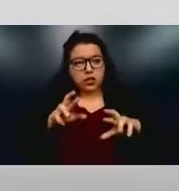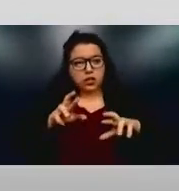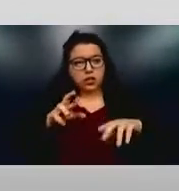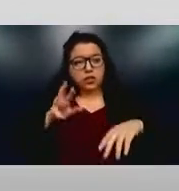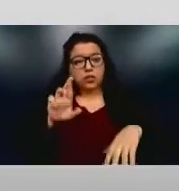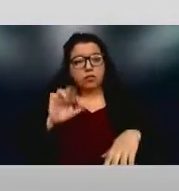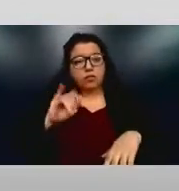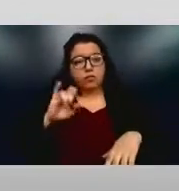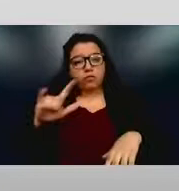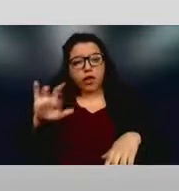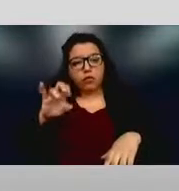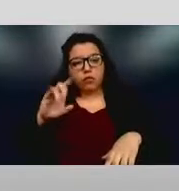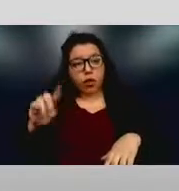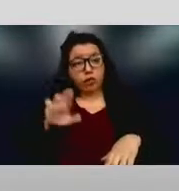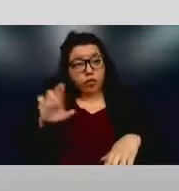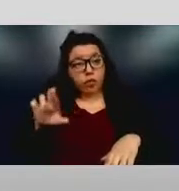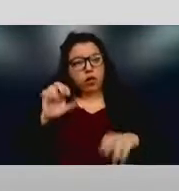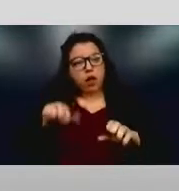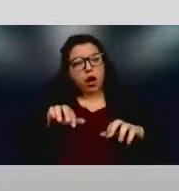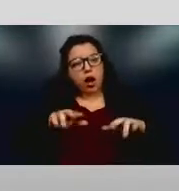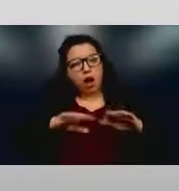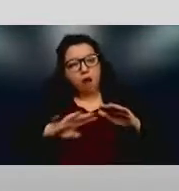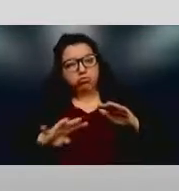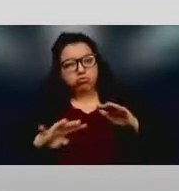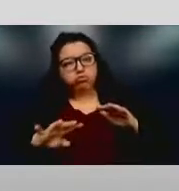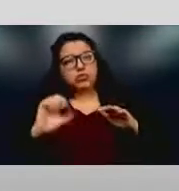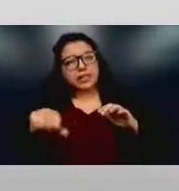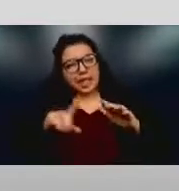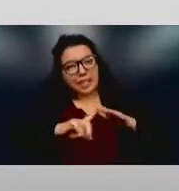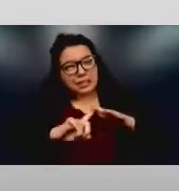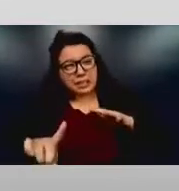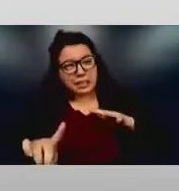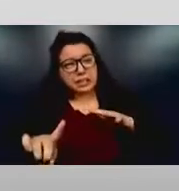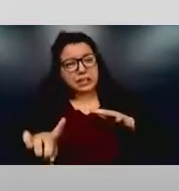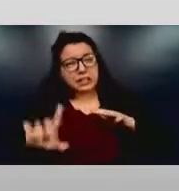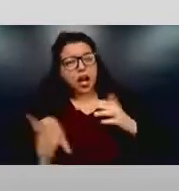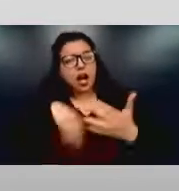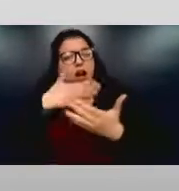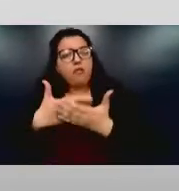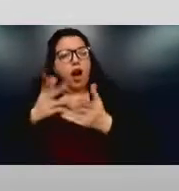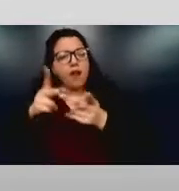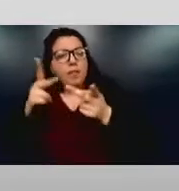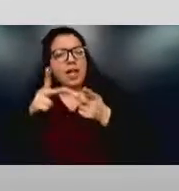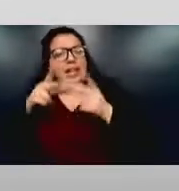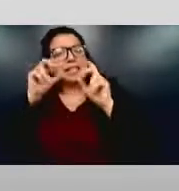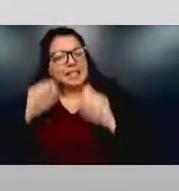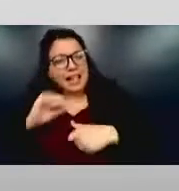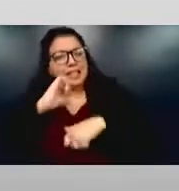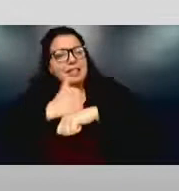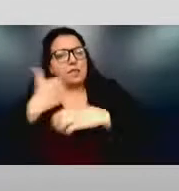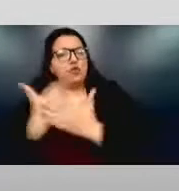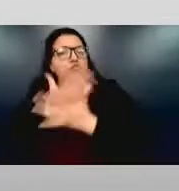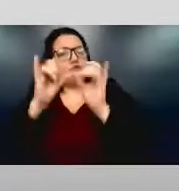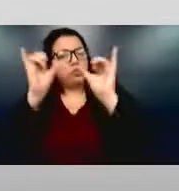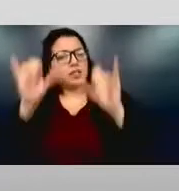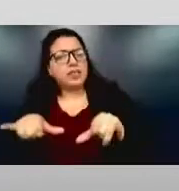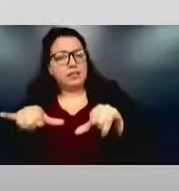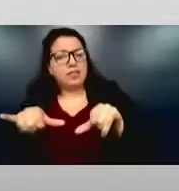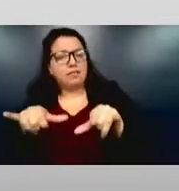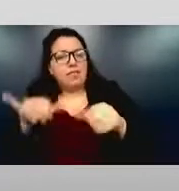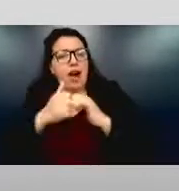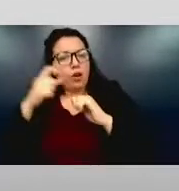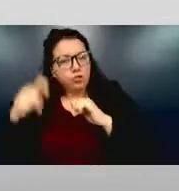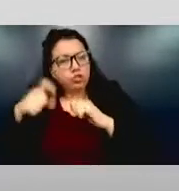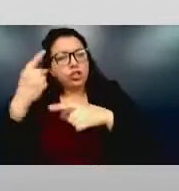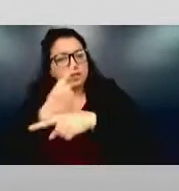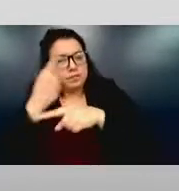then we can fight this system to actually get to where we need to be. So what we can learn is the fact that it's going to take a lot of